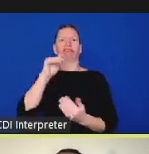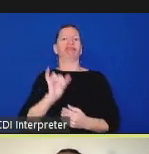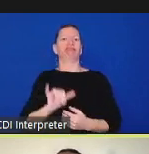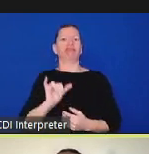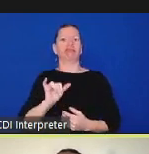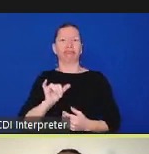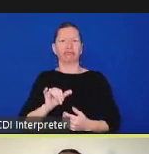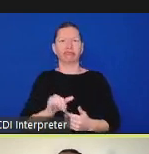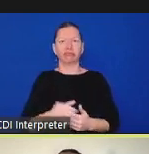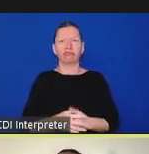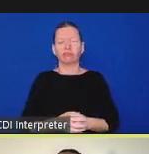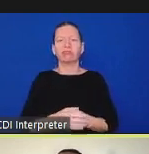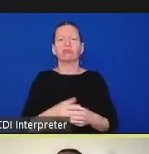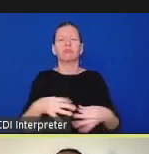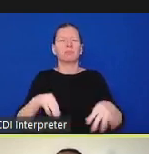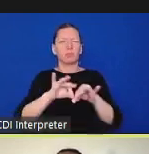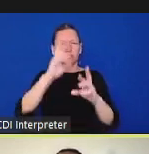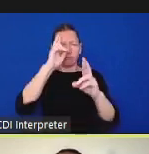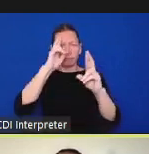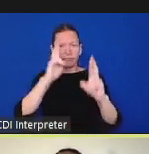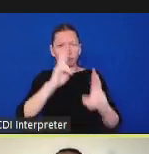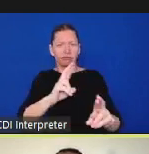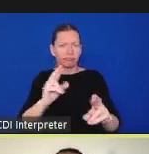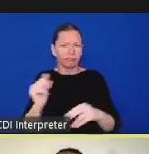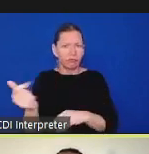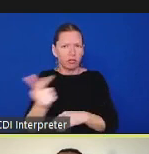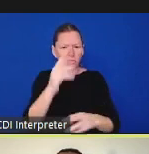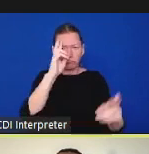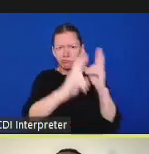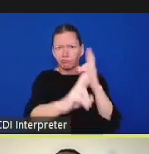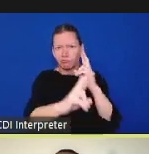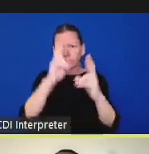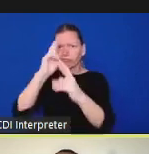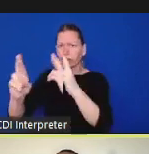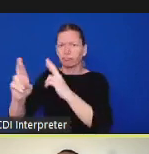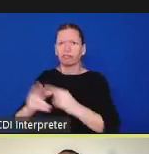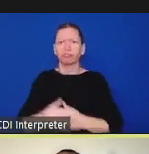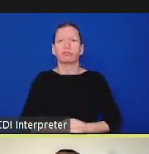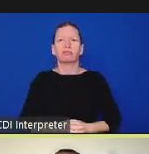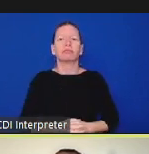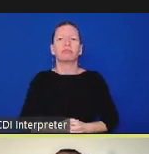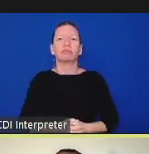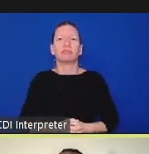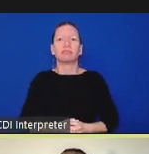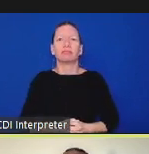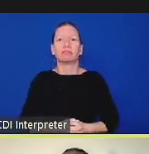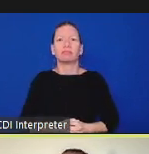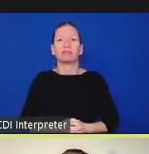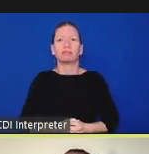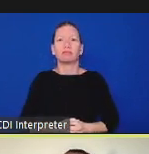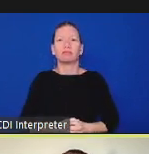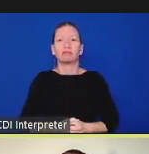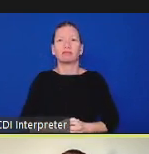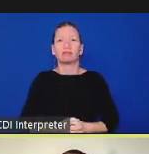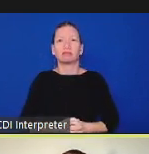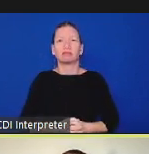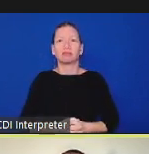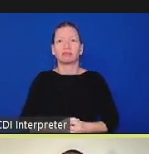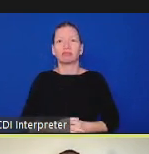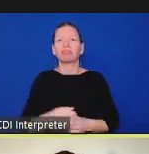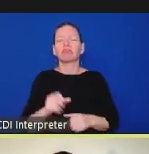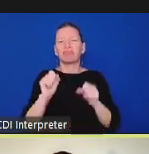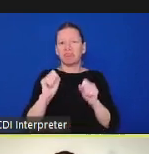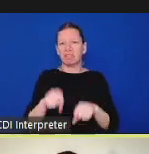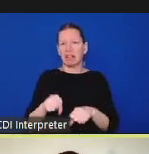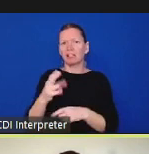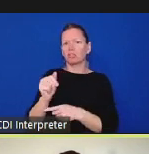chat function that you can use to share comments in your own words and we do ask people lean into discomfort while